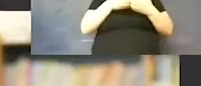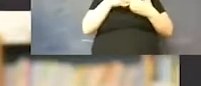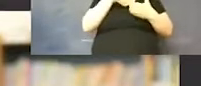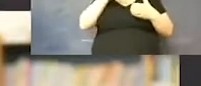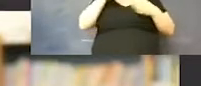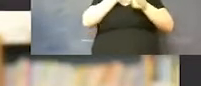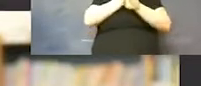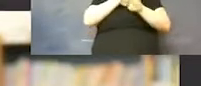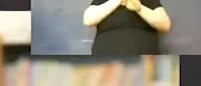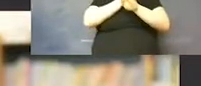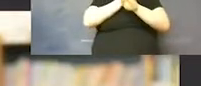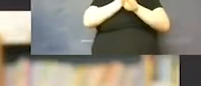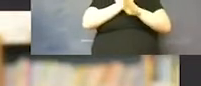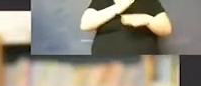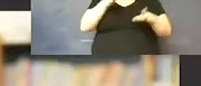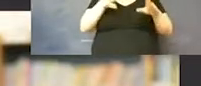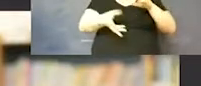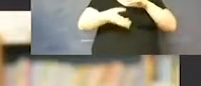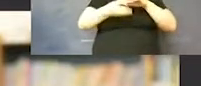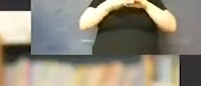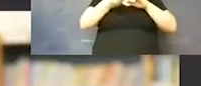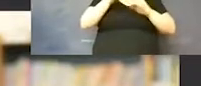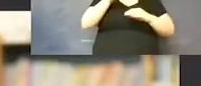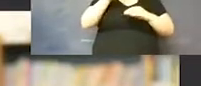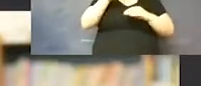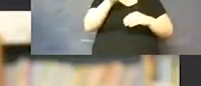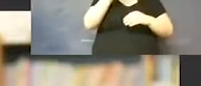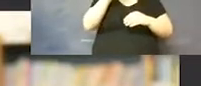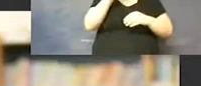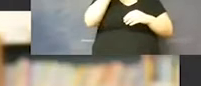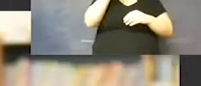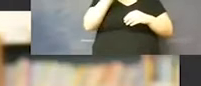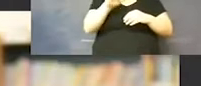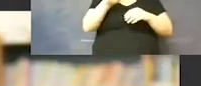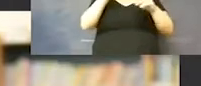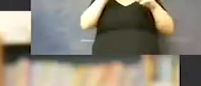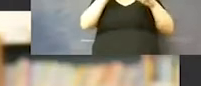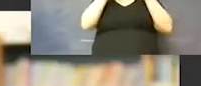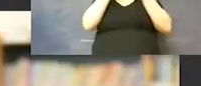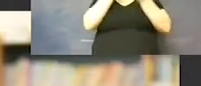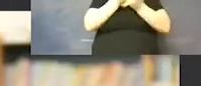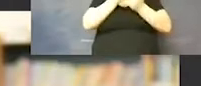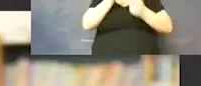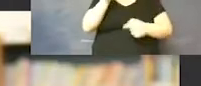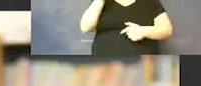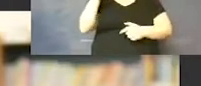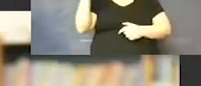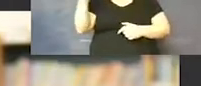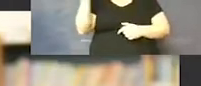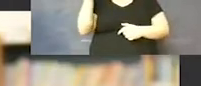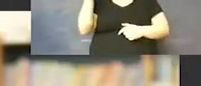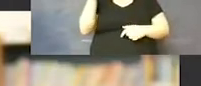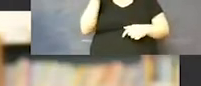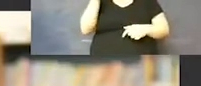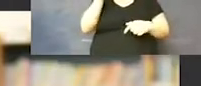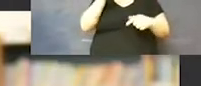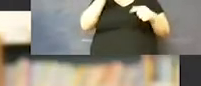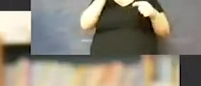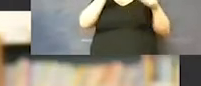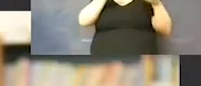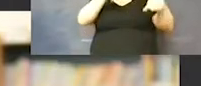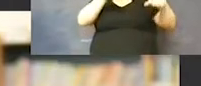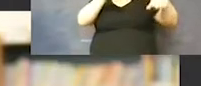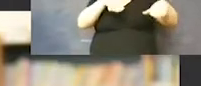and extracurriculars of any positive or probable case that was involved in their classroom,